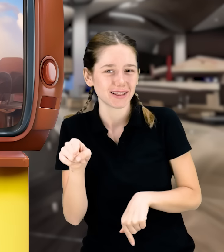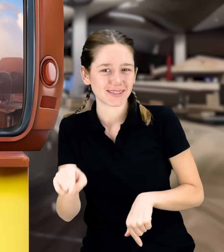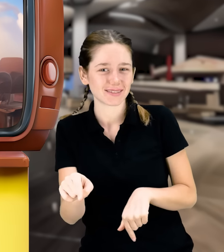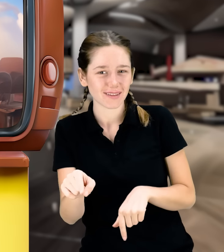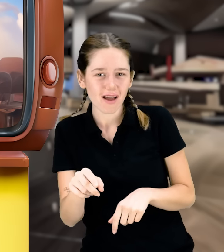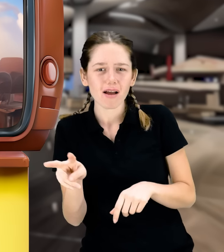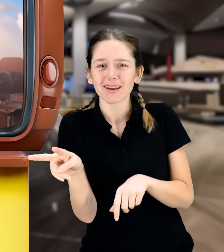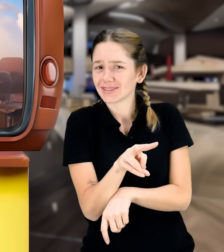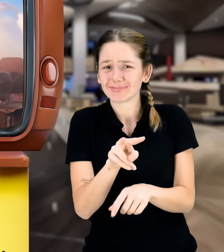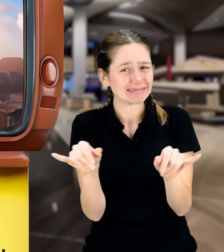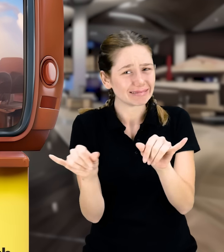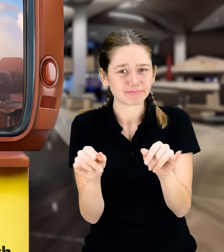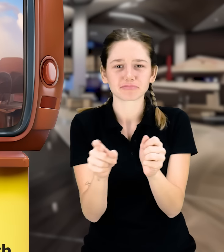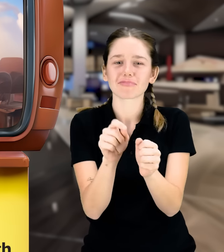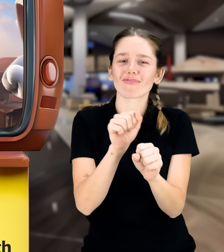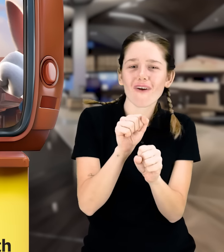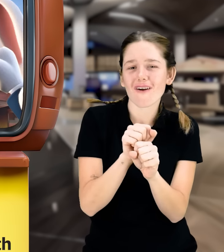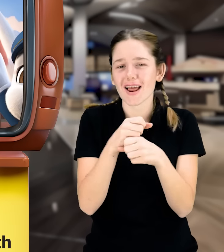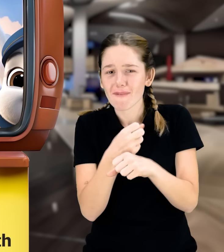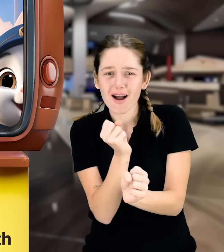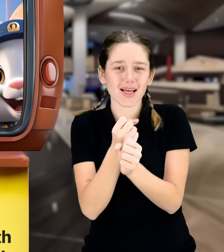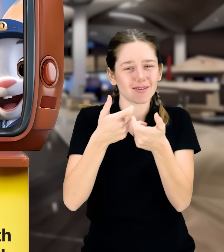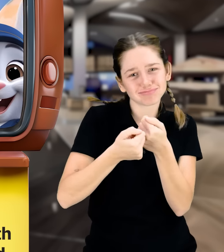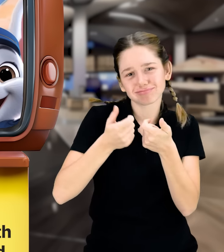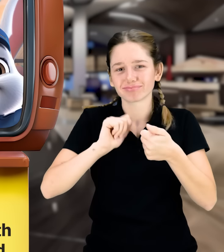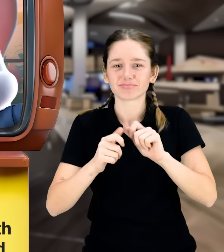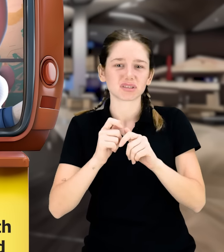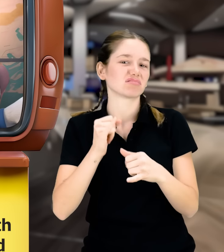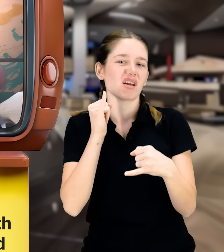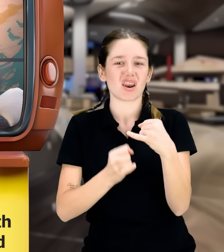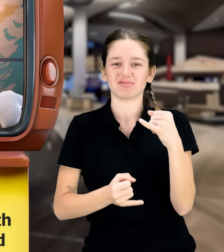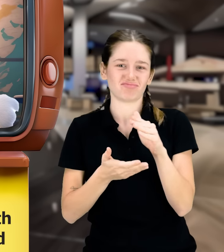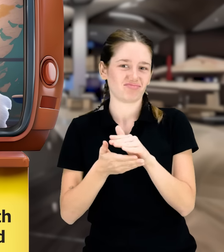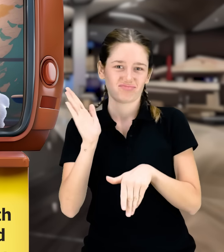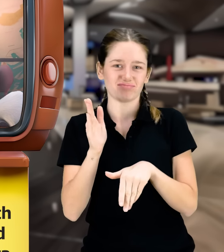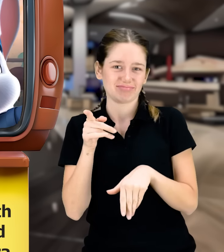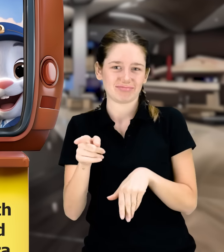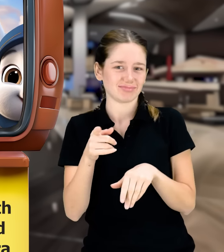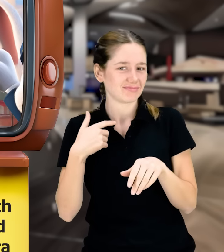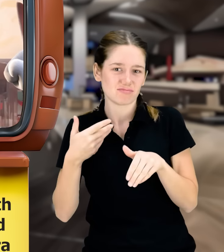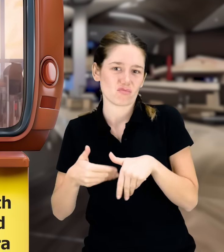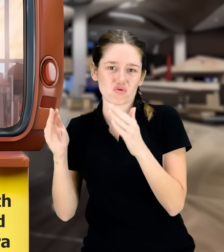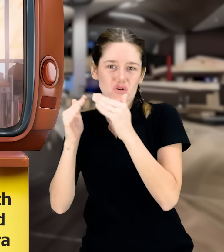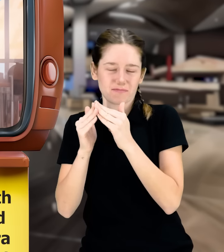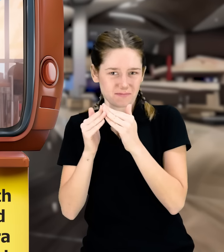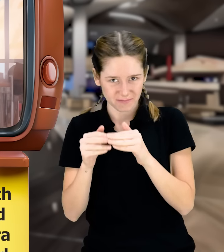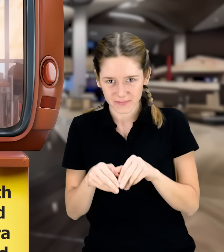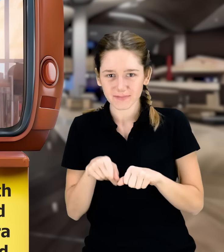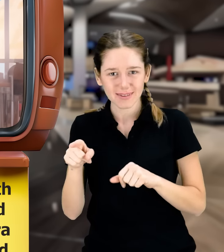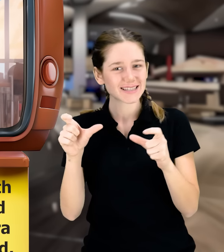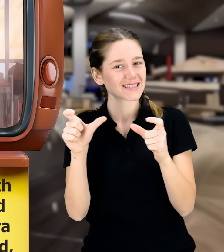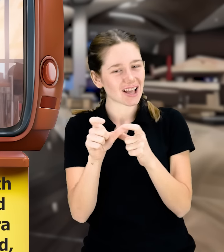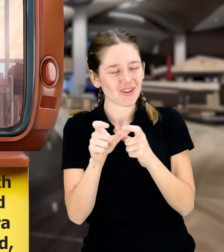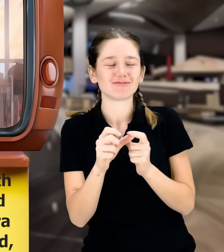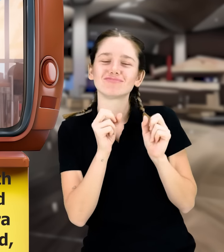explore further. After having an enjoyable time with Sakura, Ege and Ruzgar had to bid farewell